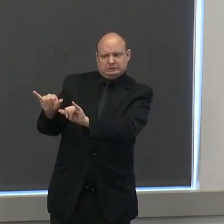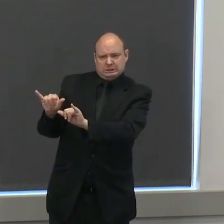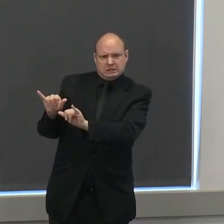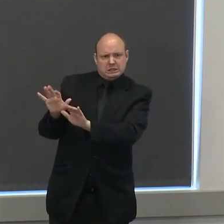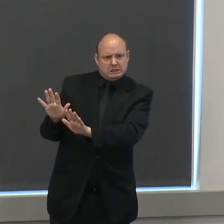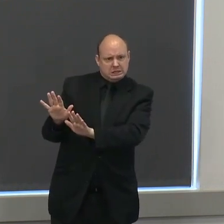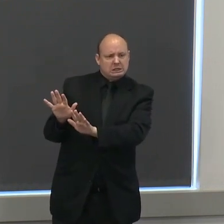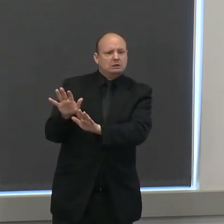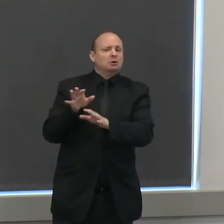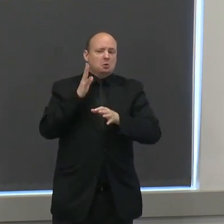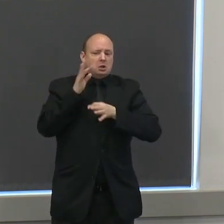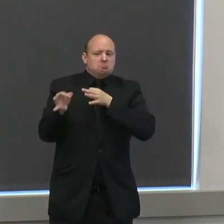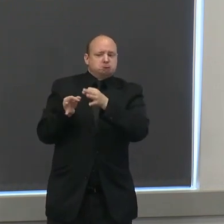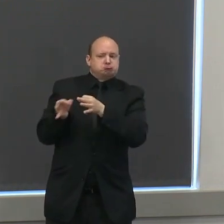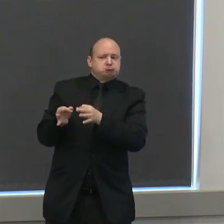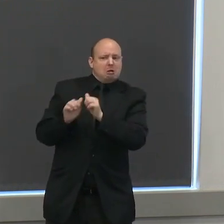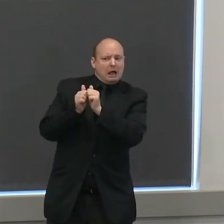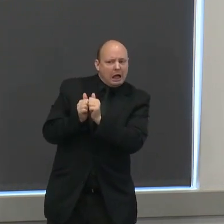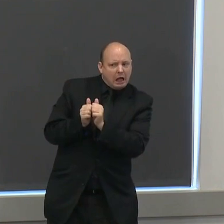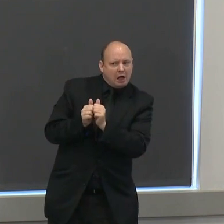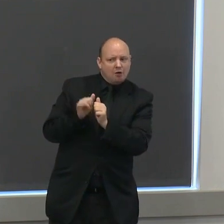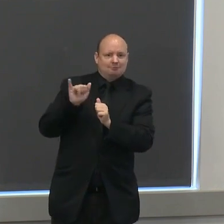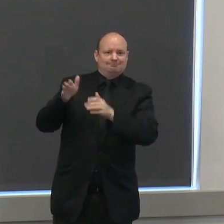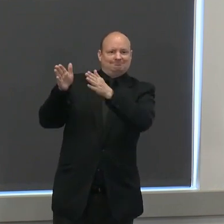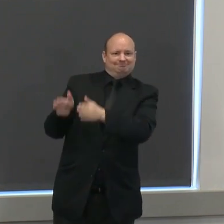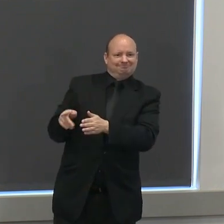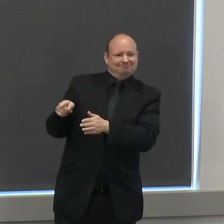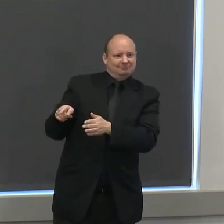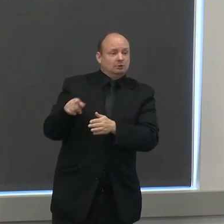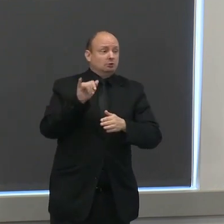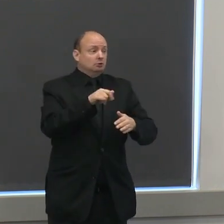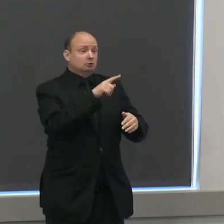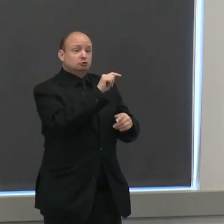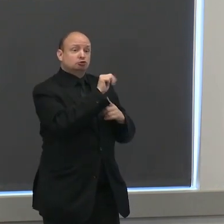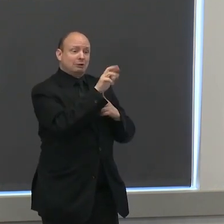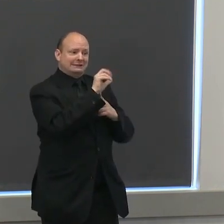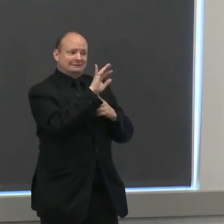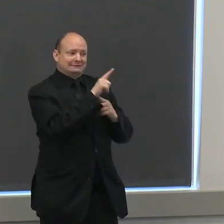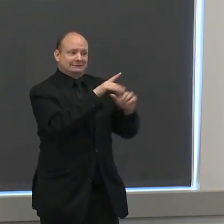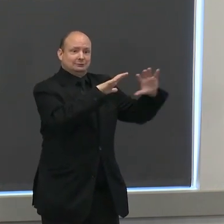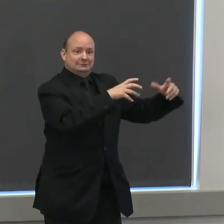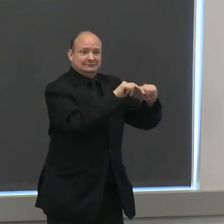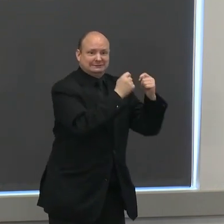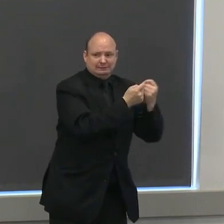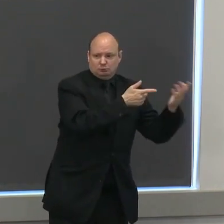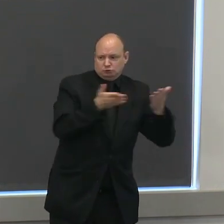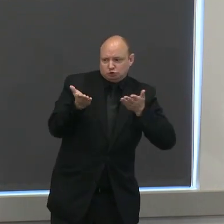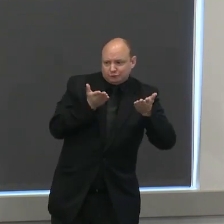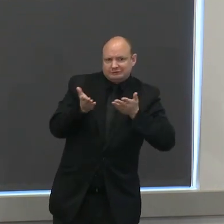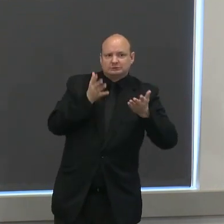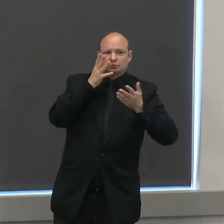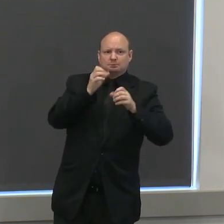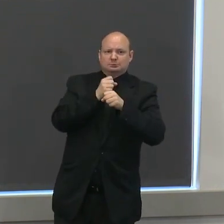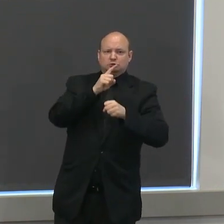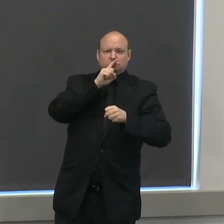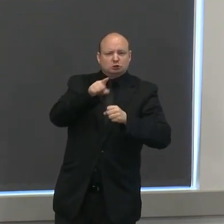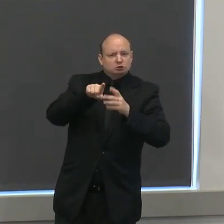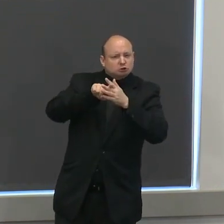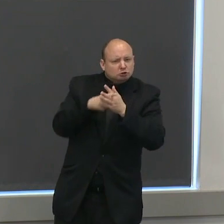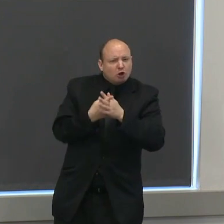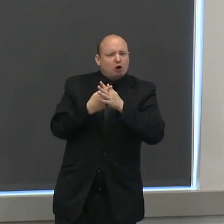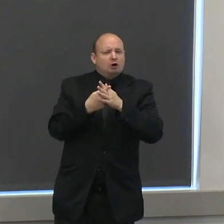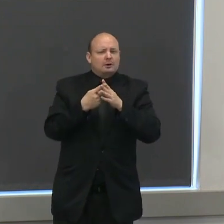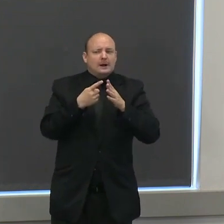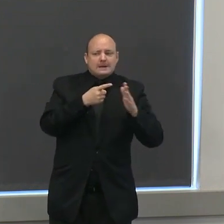overarching strategy of testing and tracing in place we will safely be able to begin the process of reopening